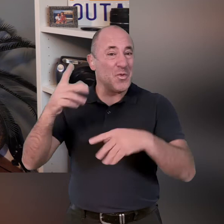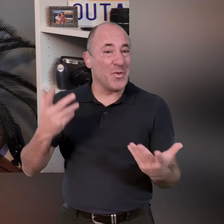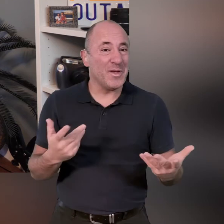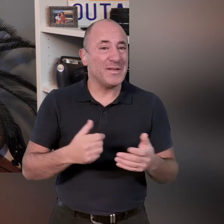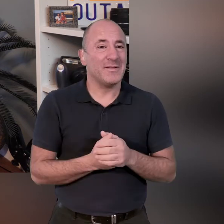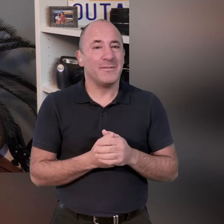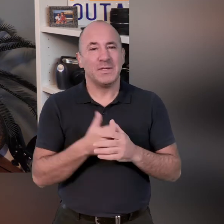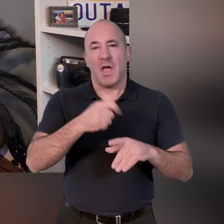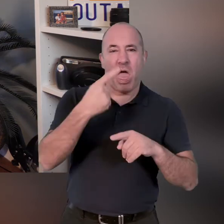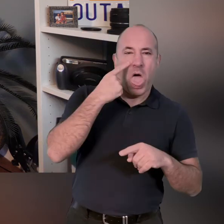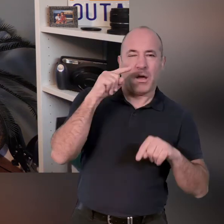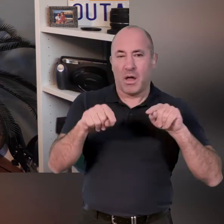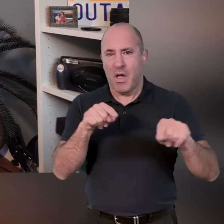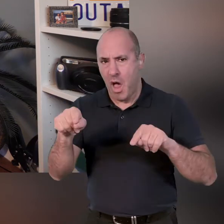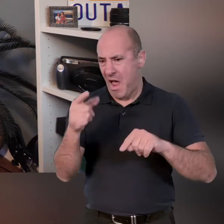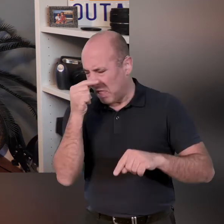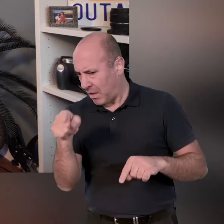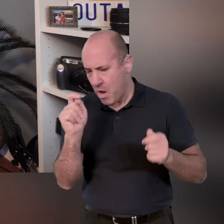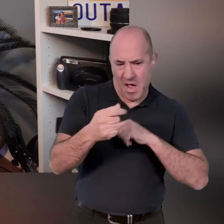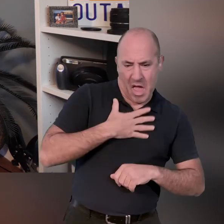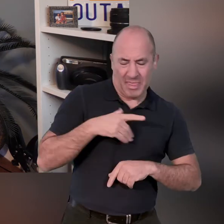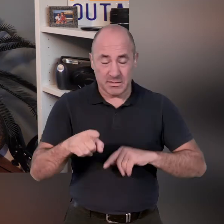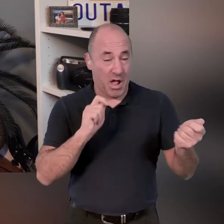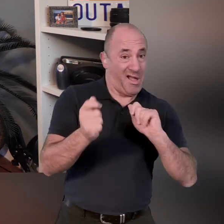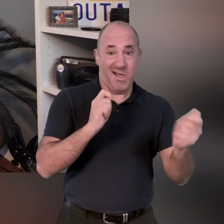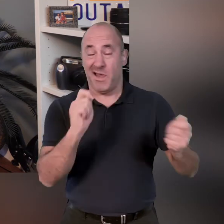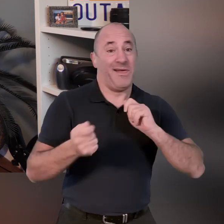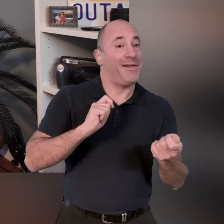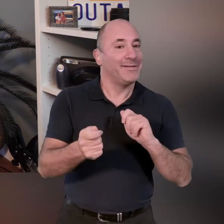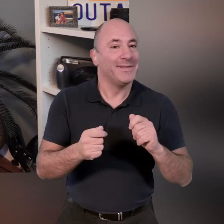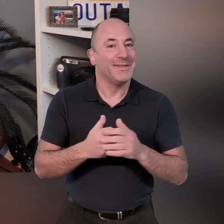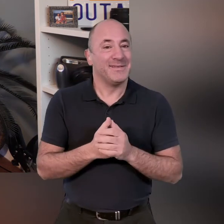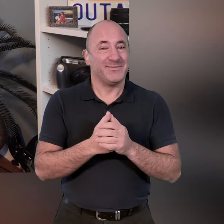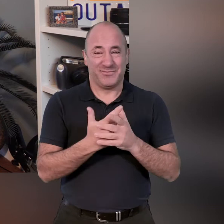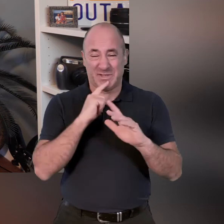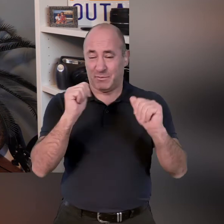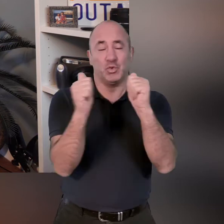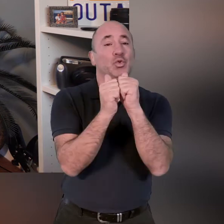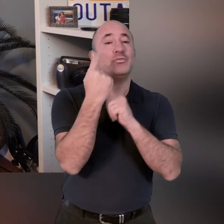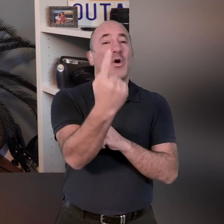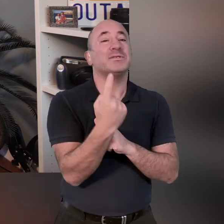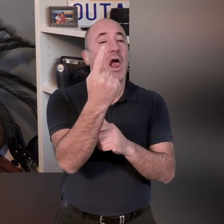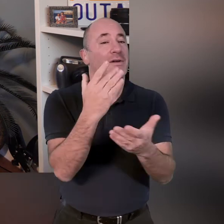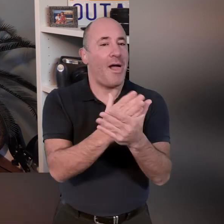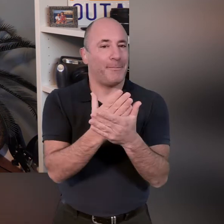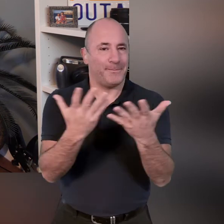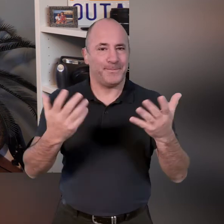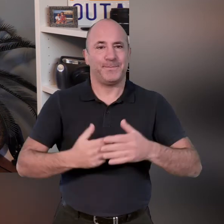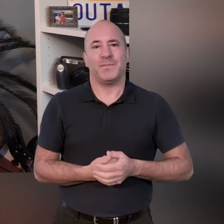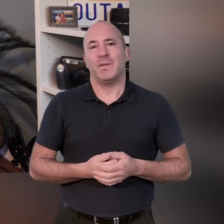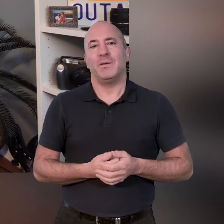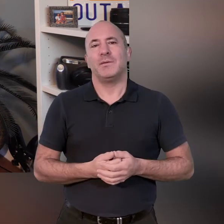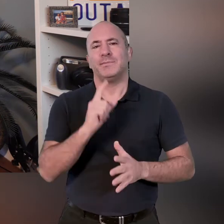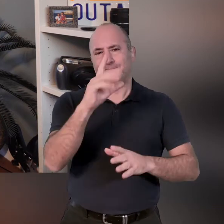here once you start there's almost infinite uh possibilities with this kind of workout you can really adapt it and change it to suit your needs